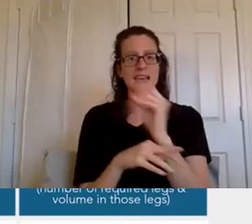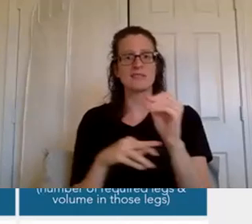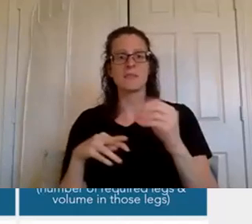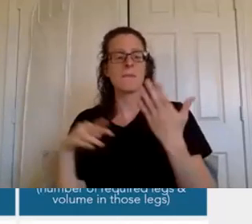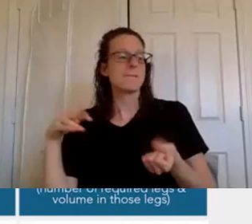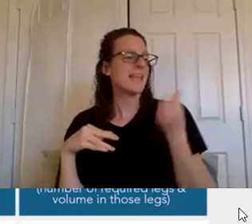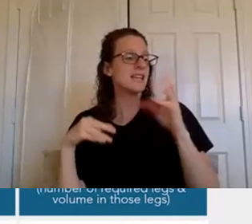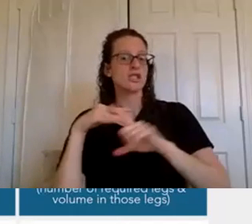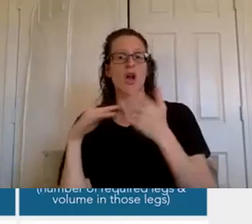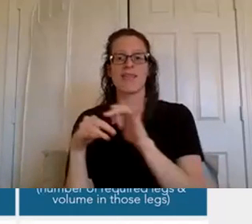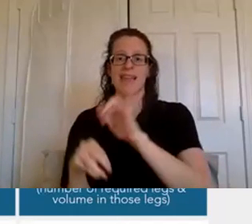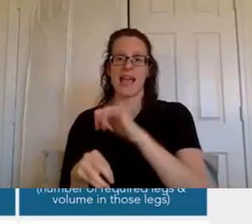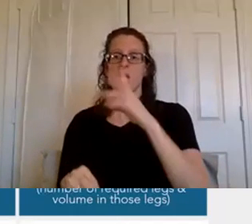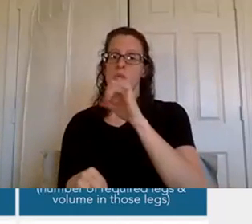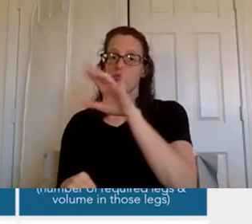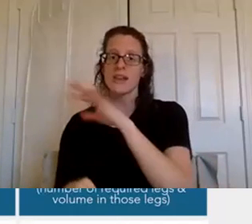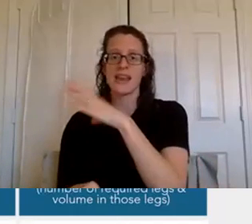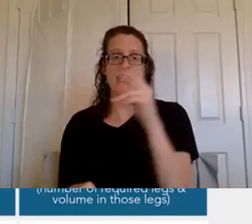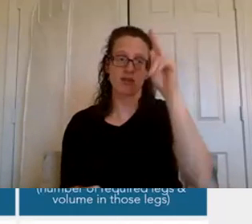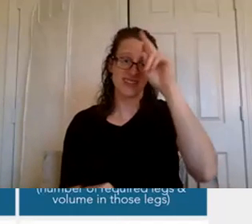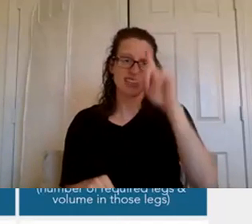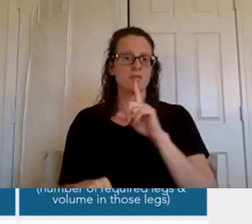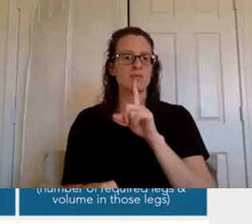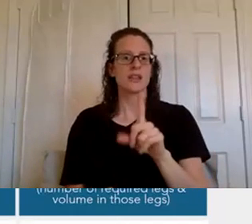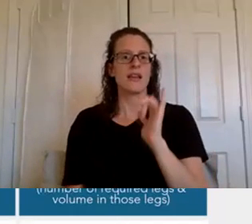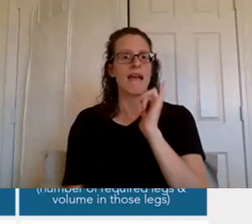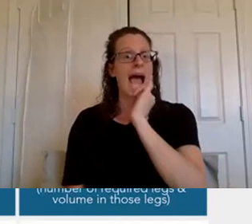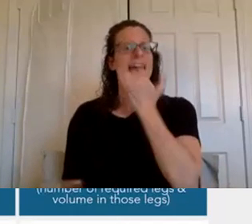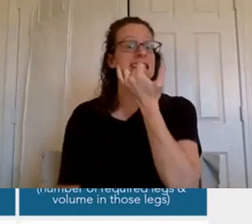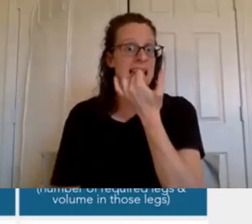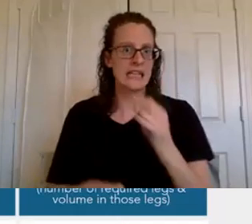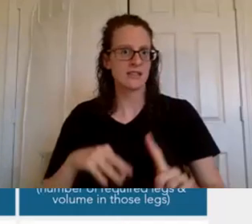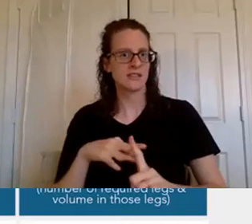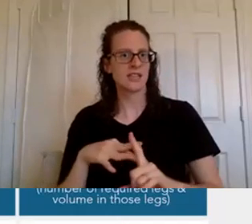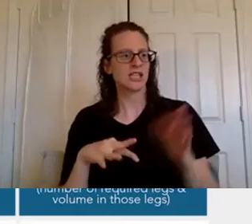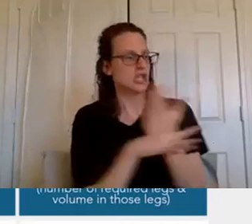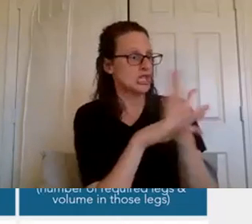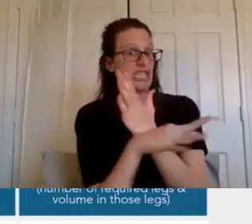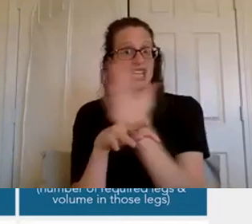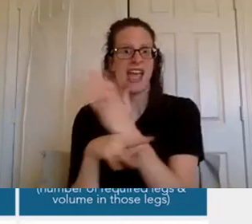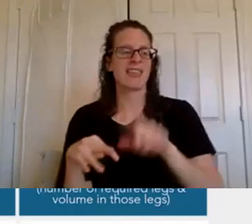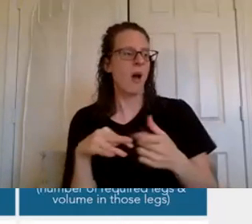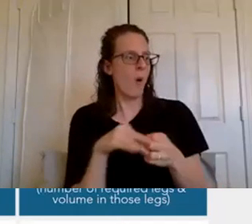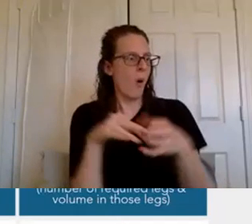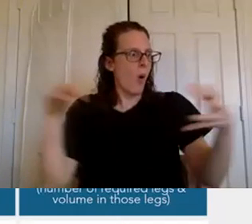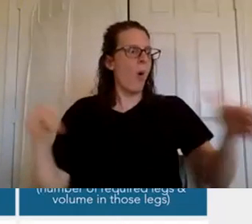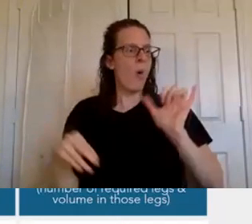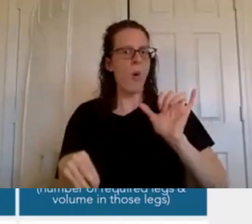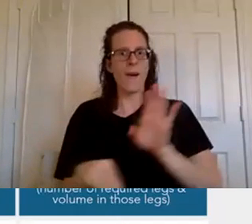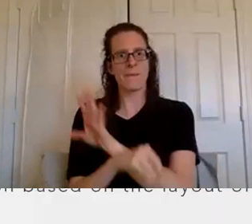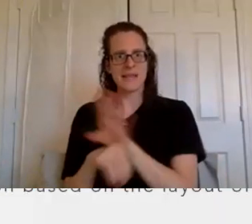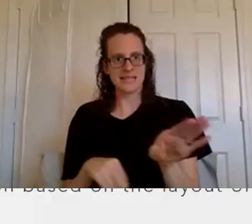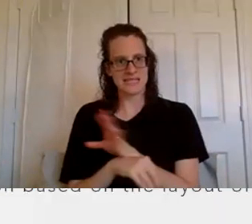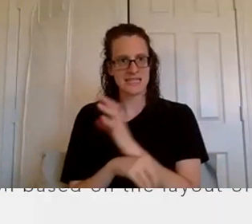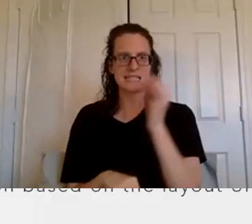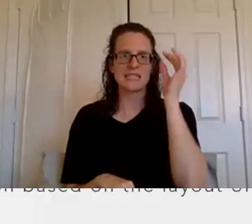and i did and um start out accidentally sharing and building a business um most i think most